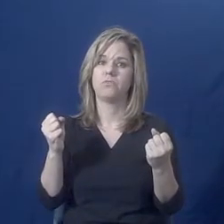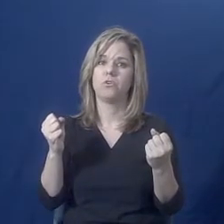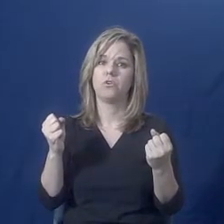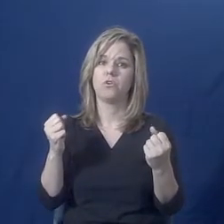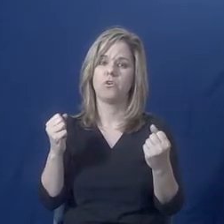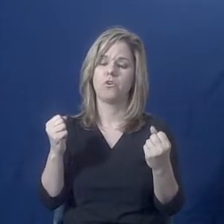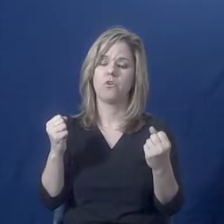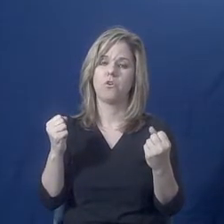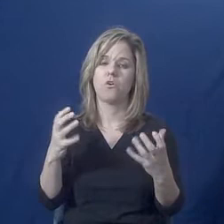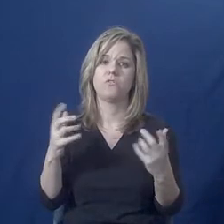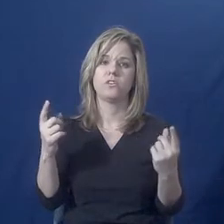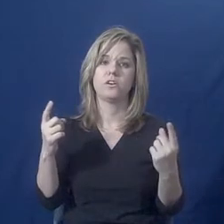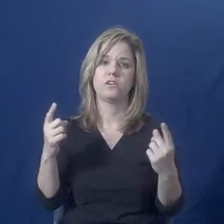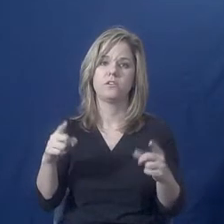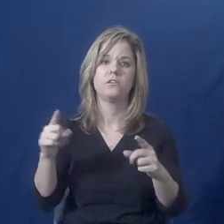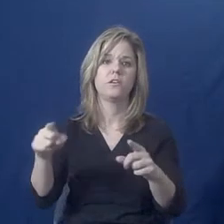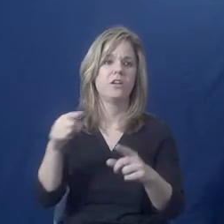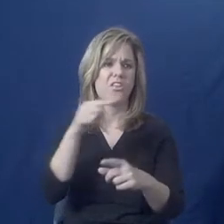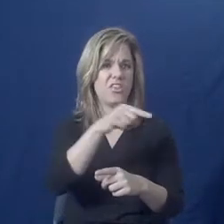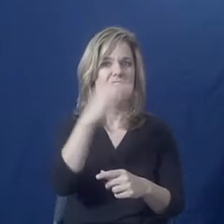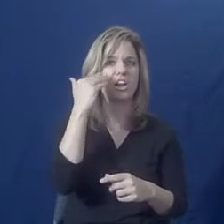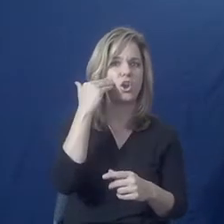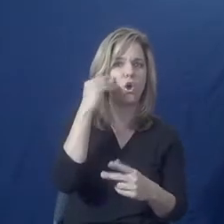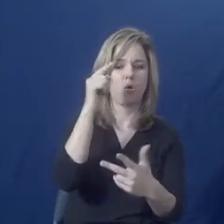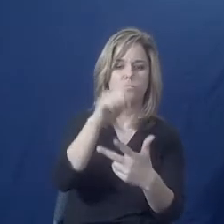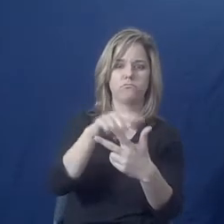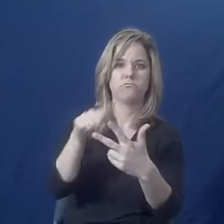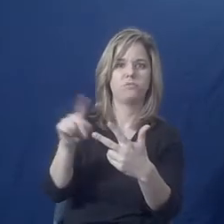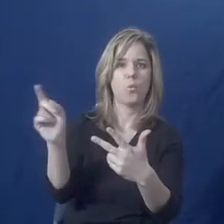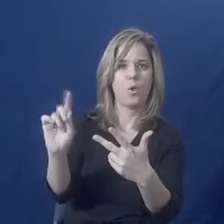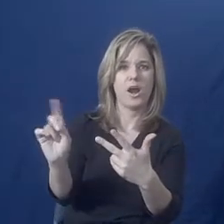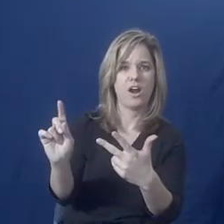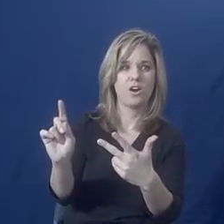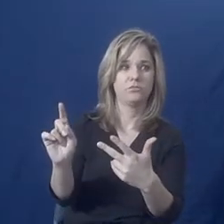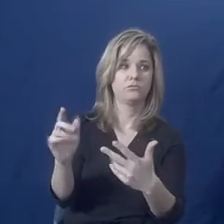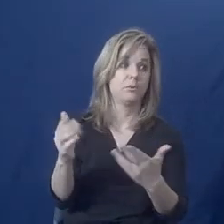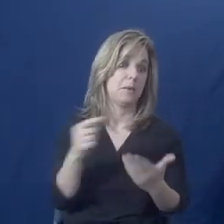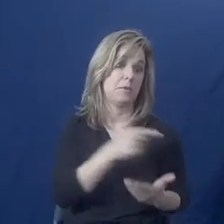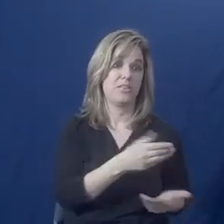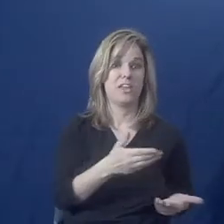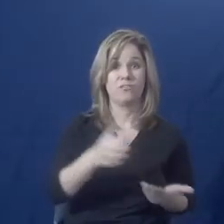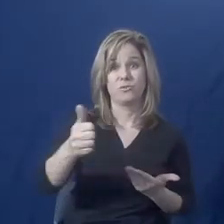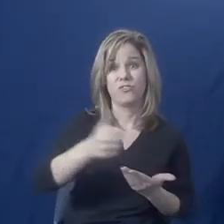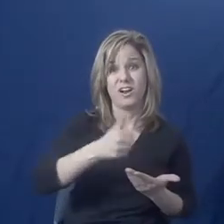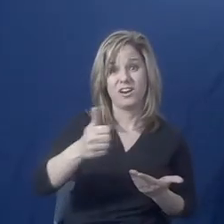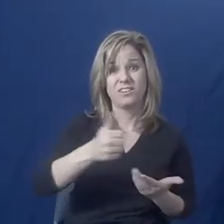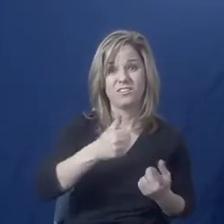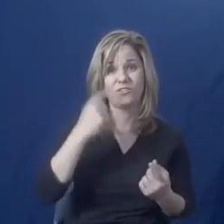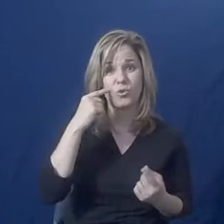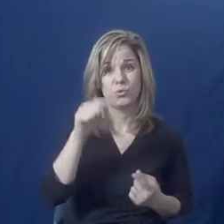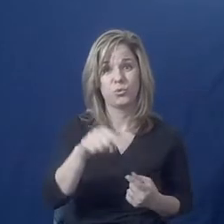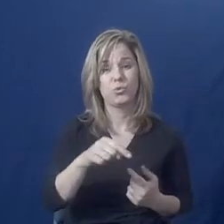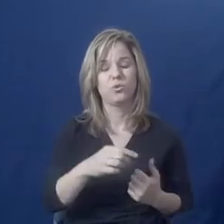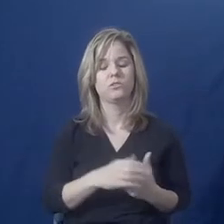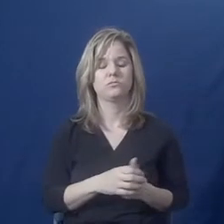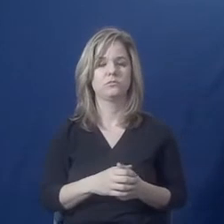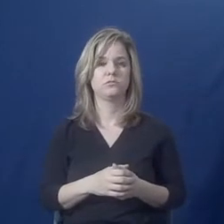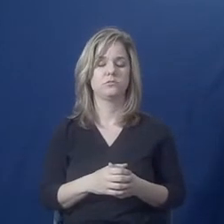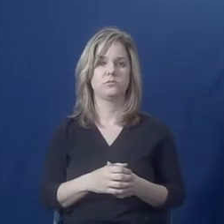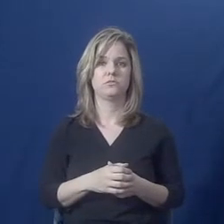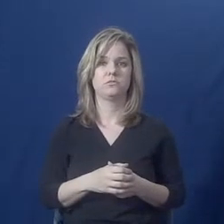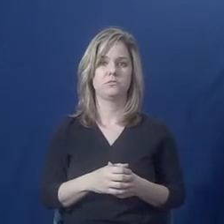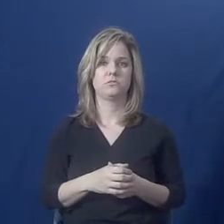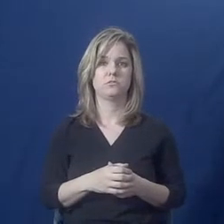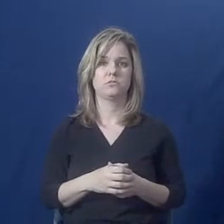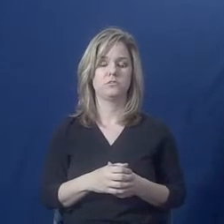Do there many people researching